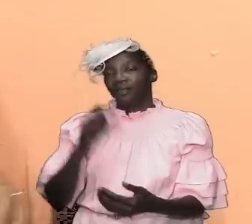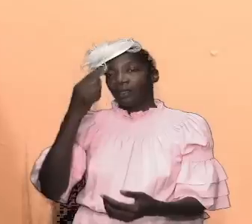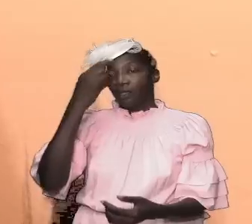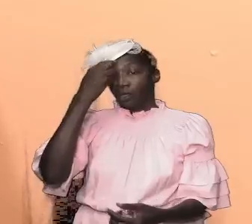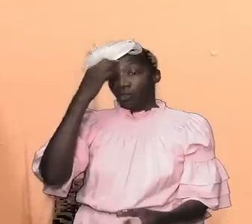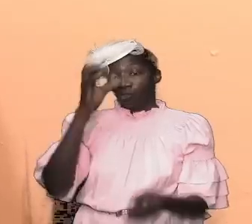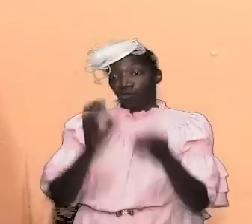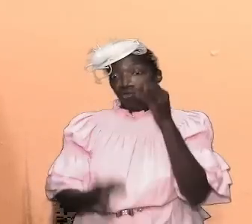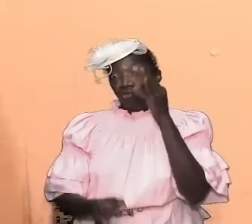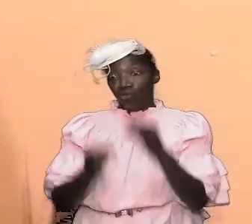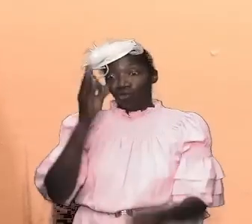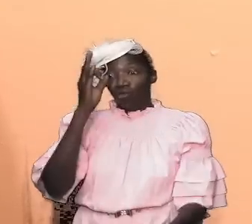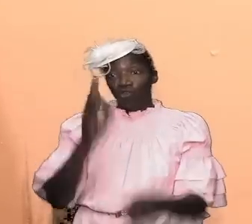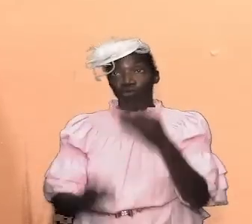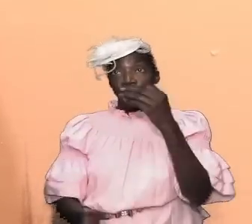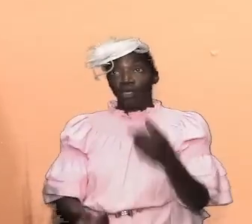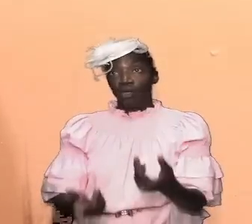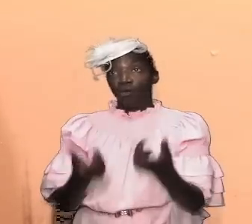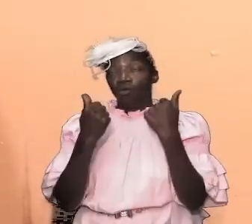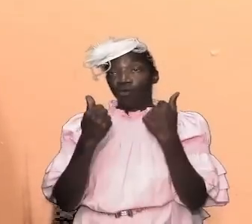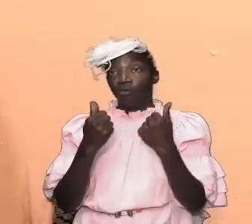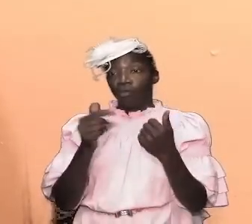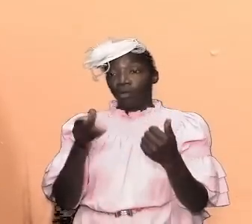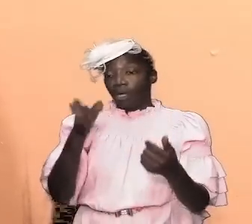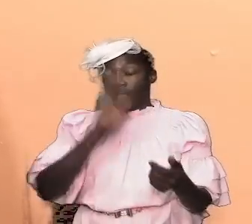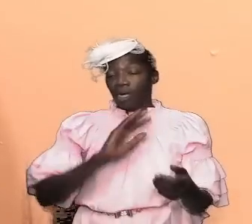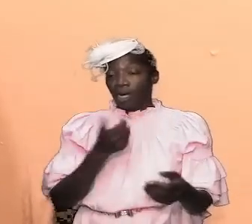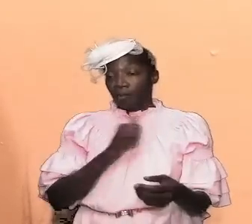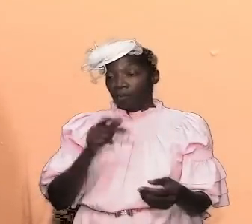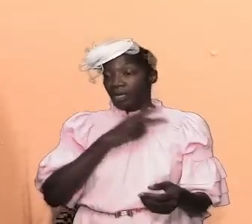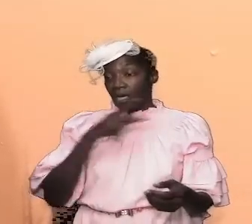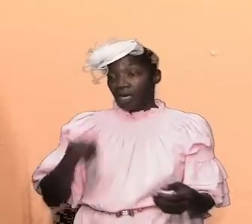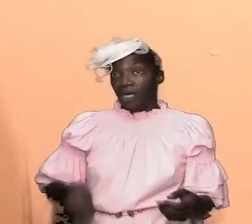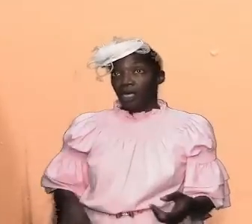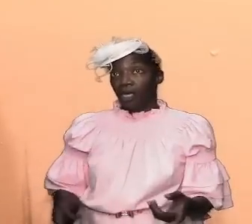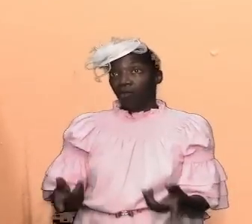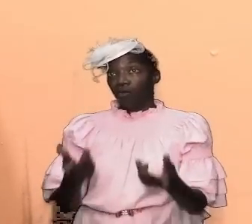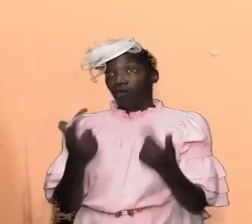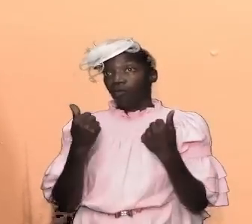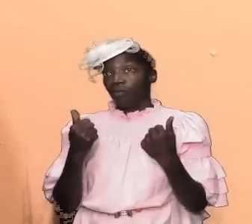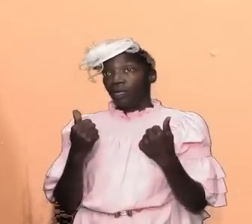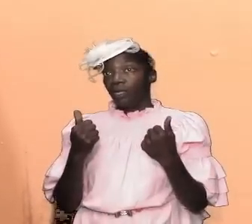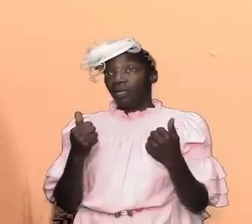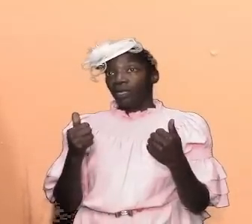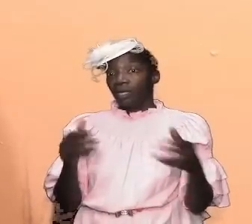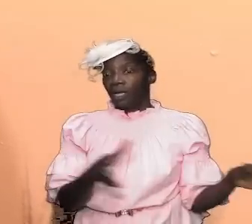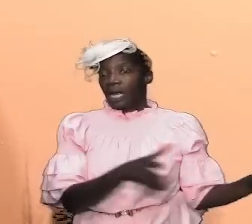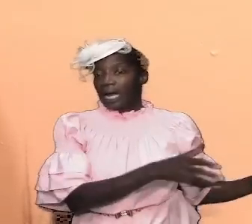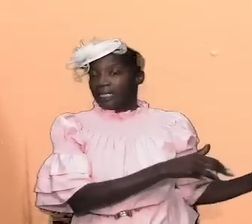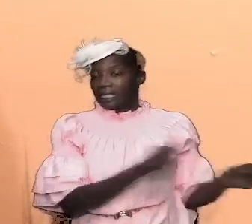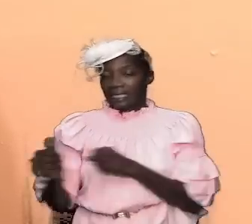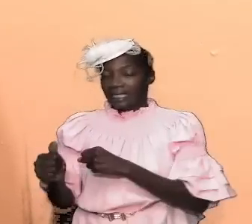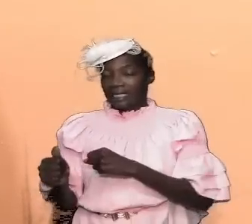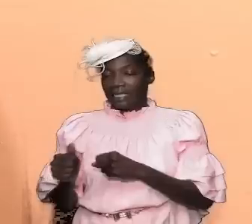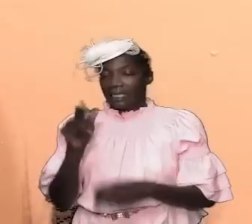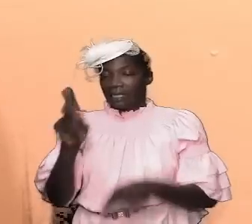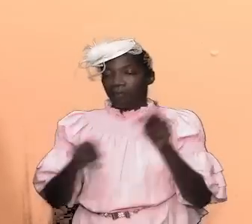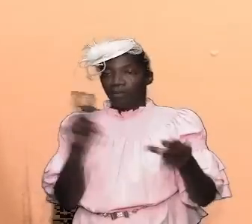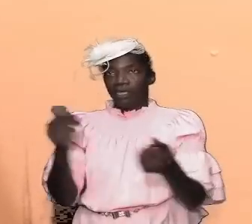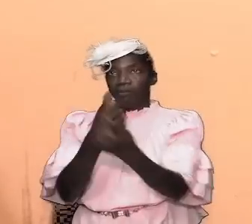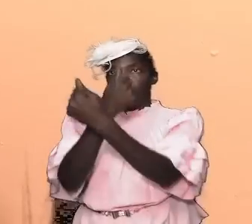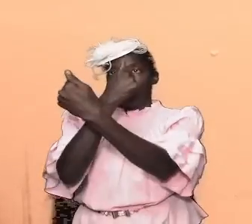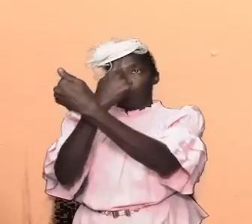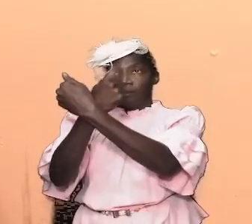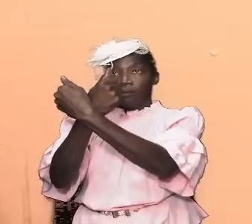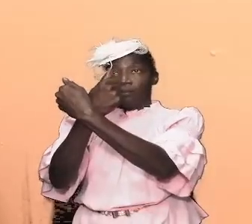god allowed king nebuchadnezzar to come in and take the people away captive carry them to